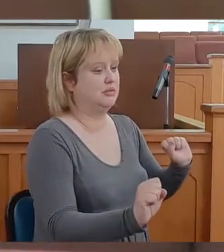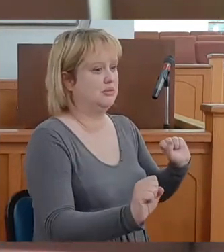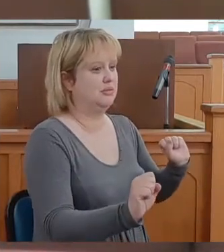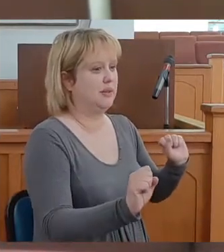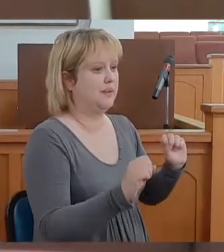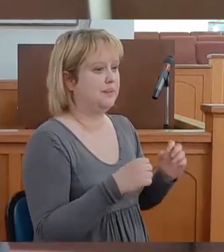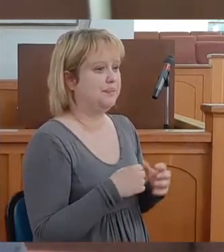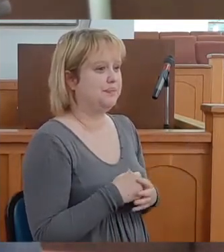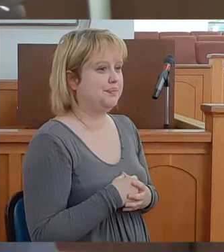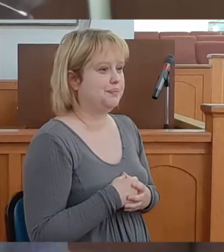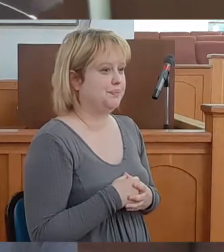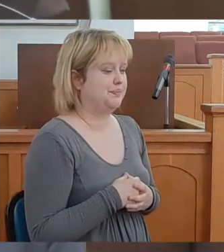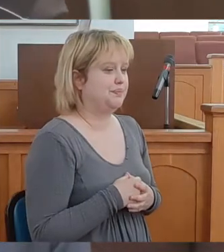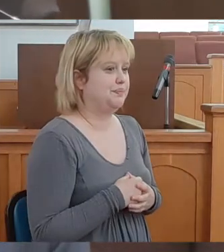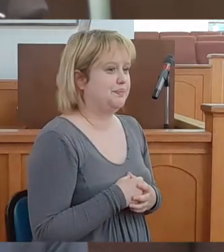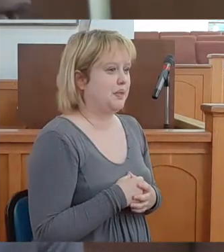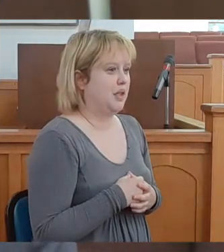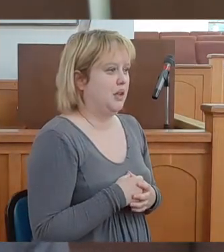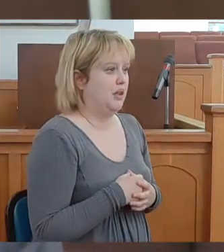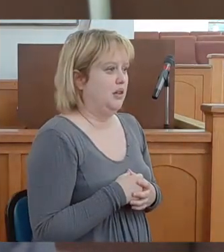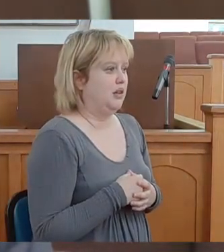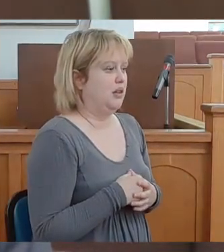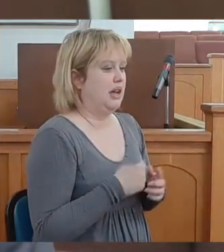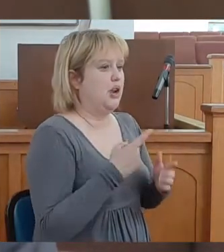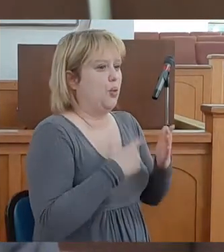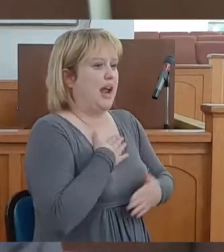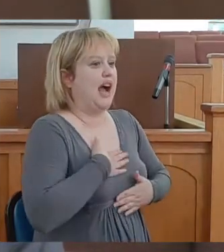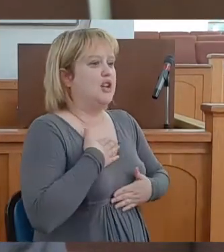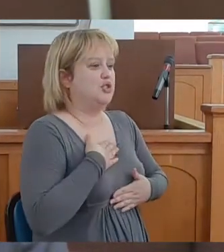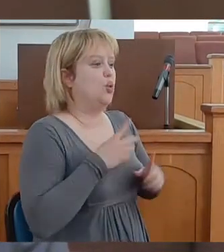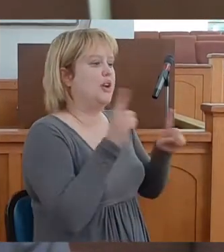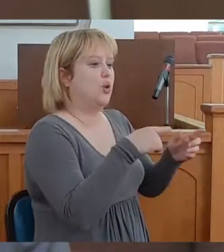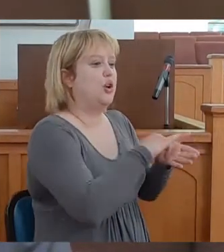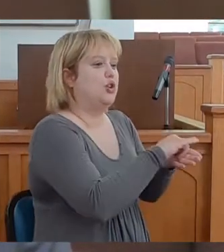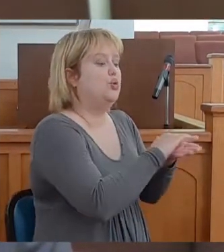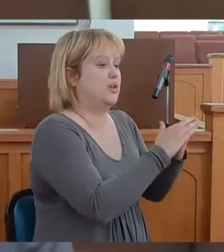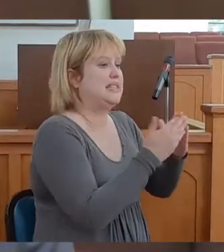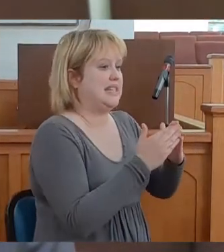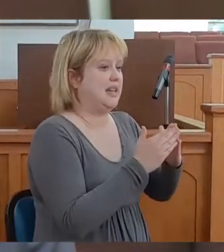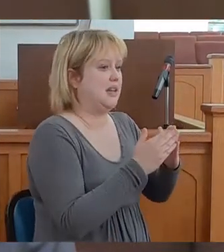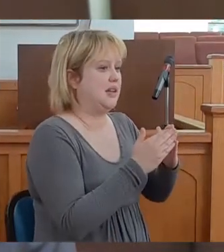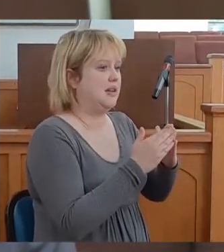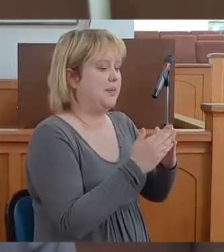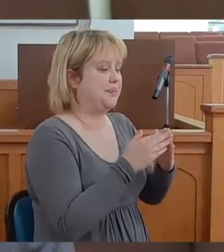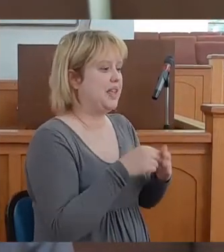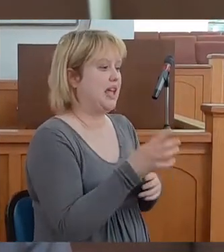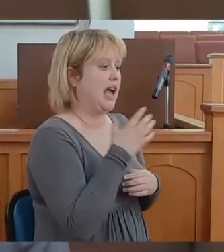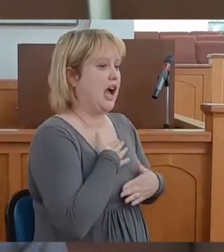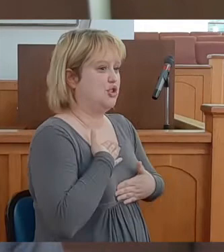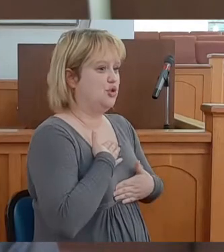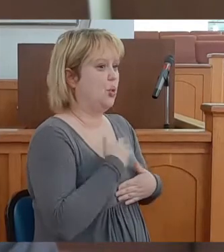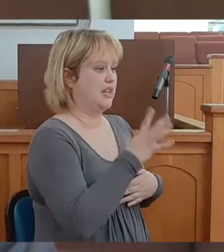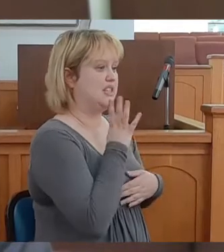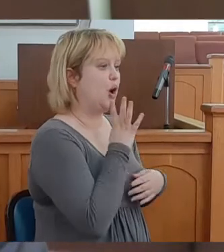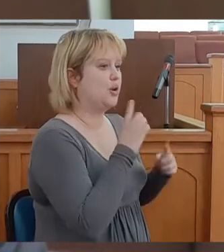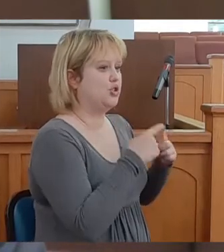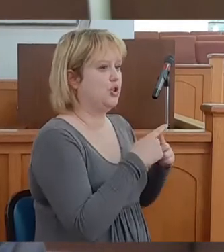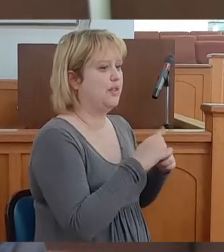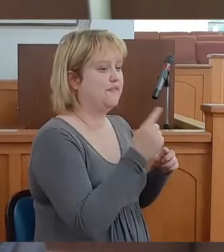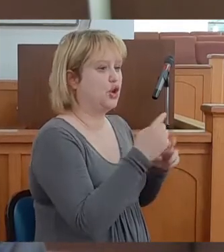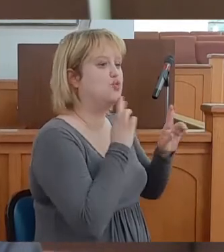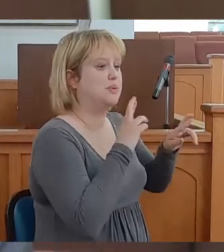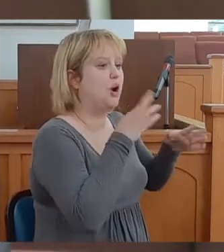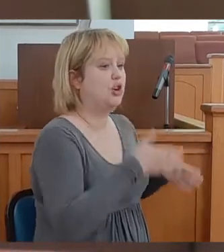Now, what I enjoy by going to New York City is talking to the first respondents.